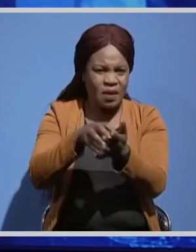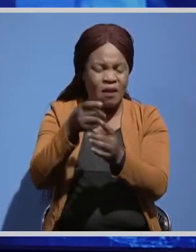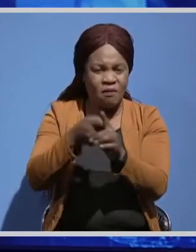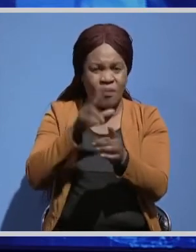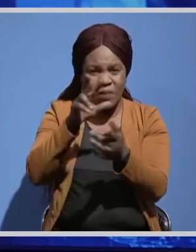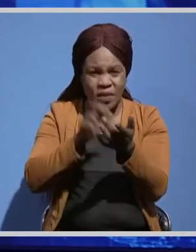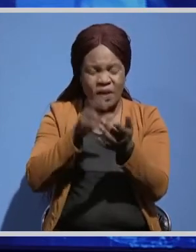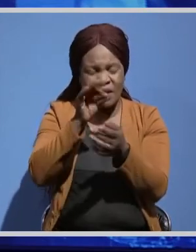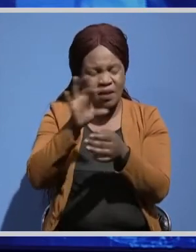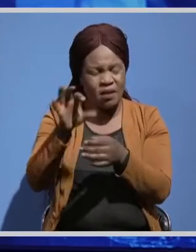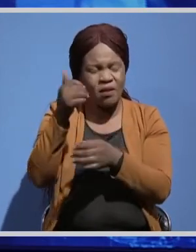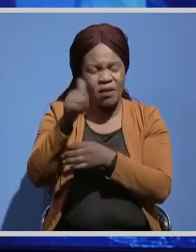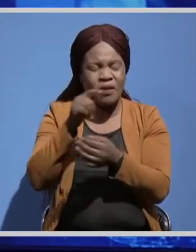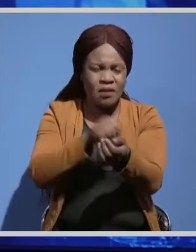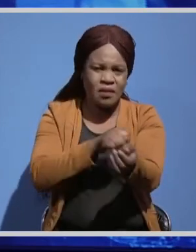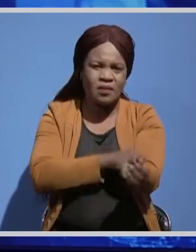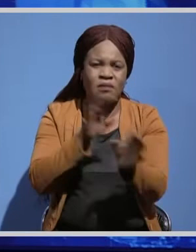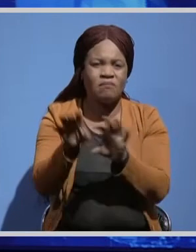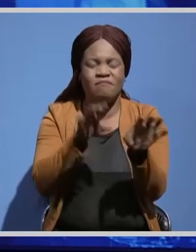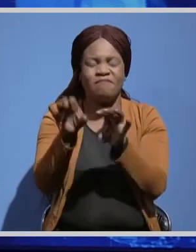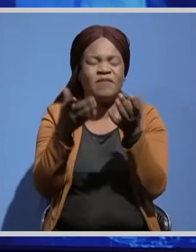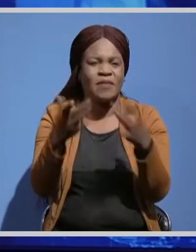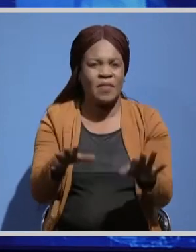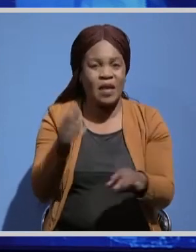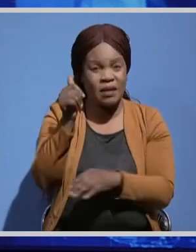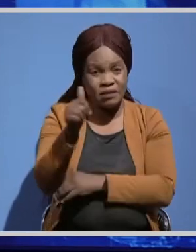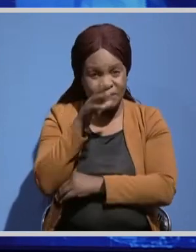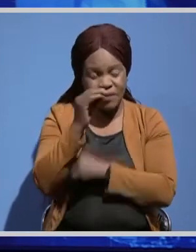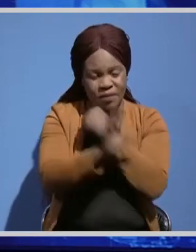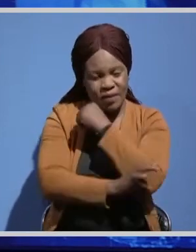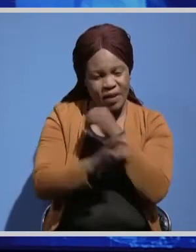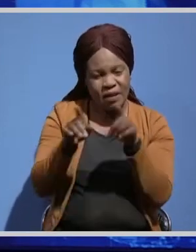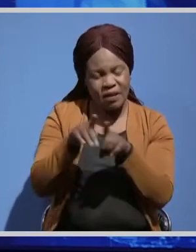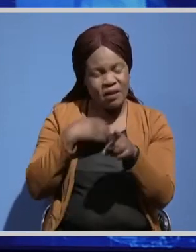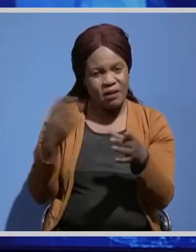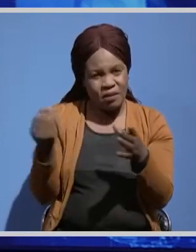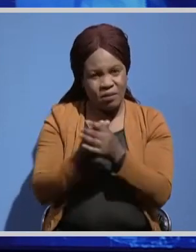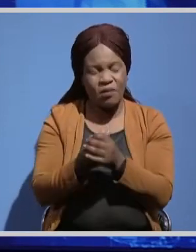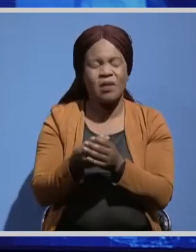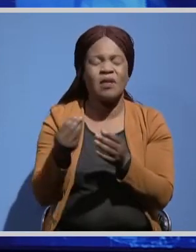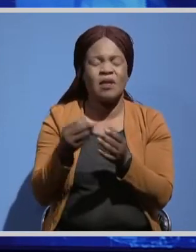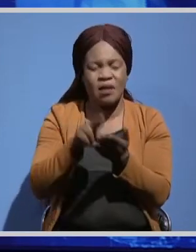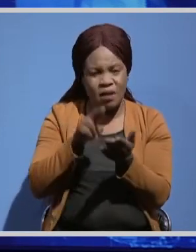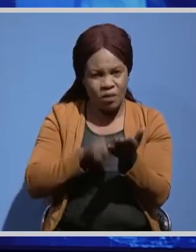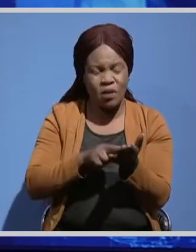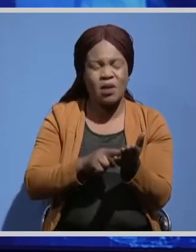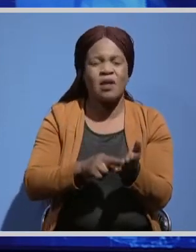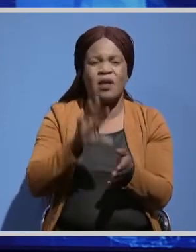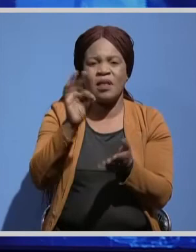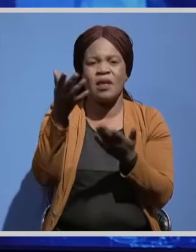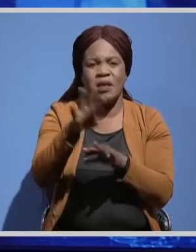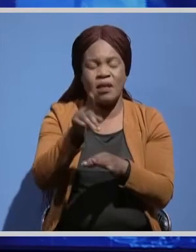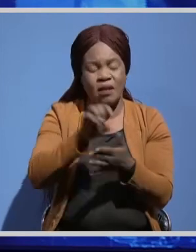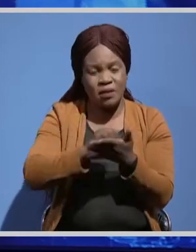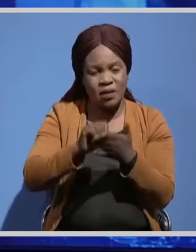,910 tests conducted. Dr. Chanda said the country has also recorded nine deaths. This is according to a statement